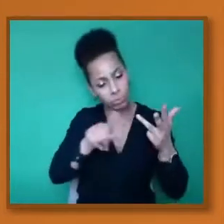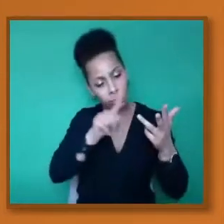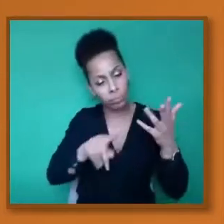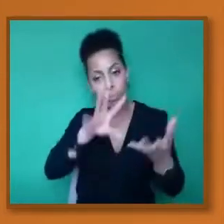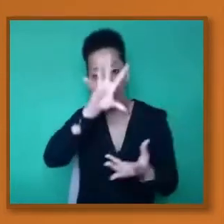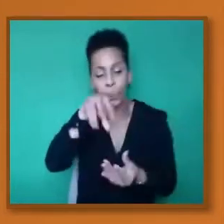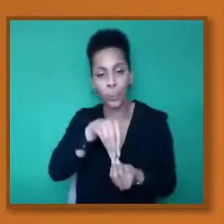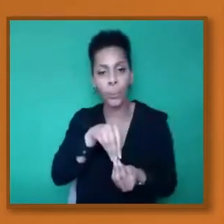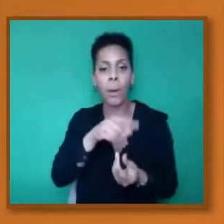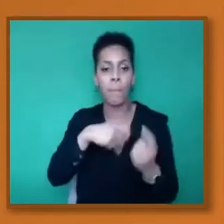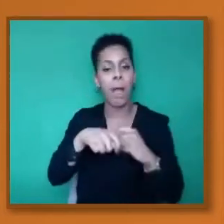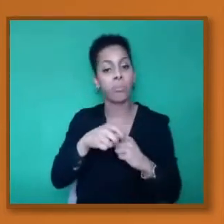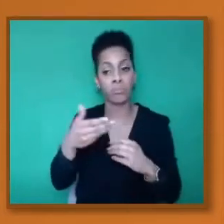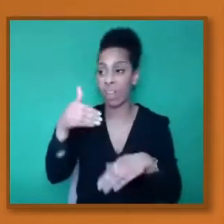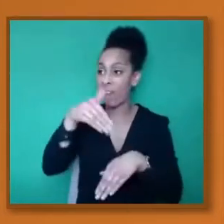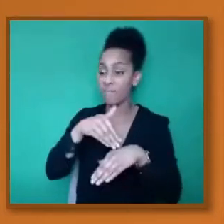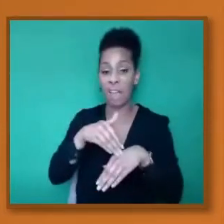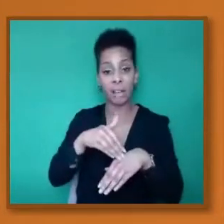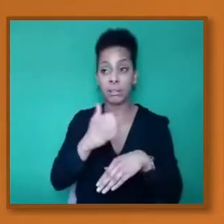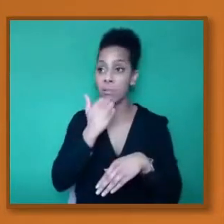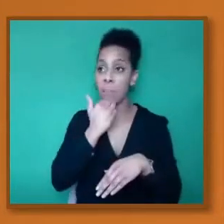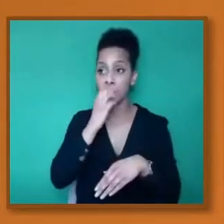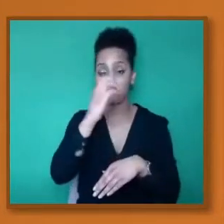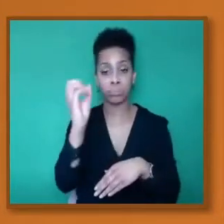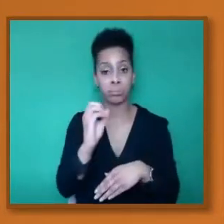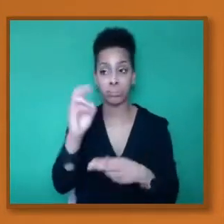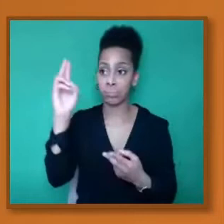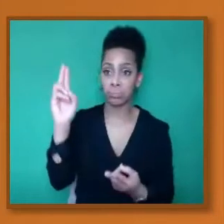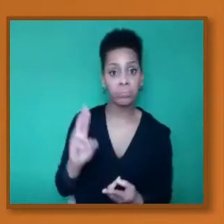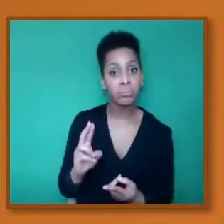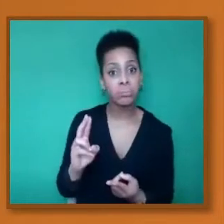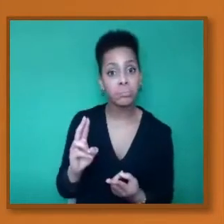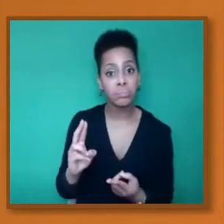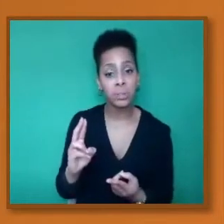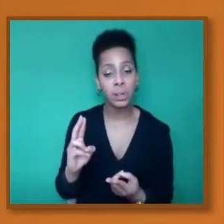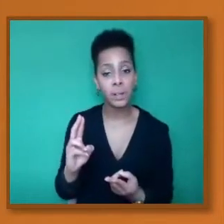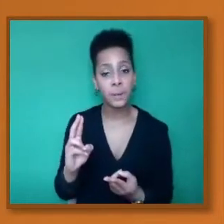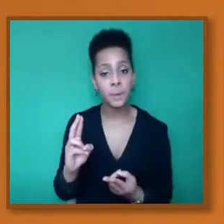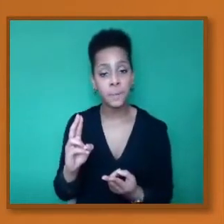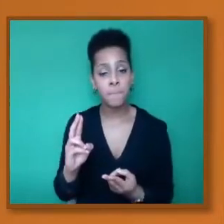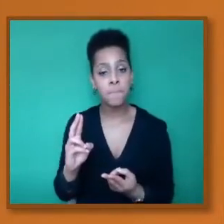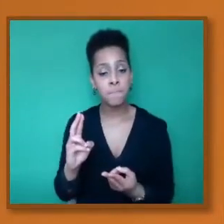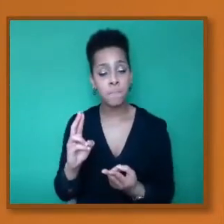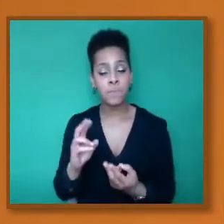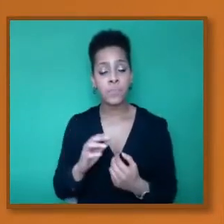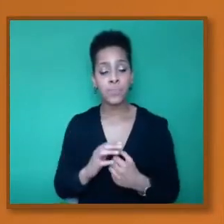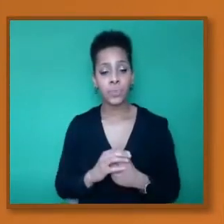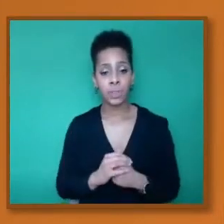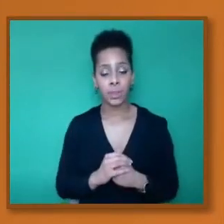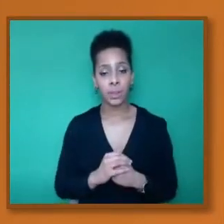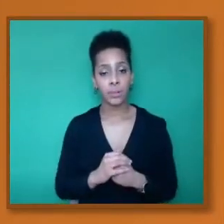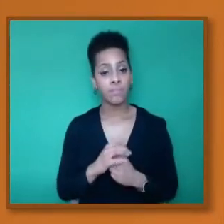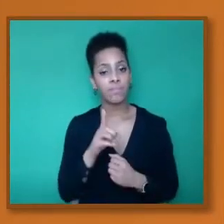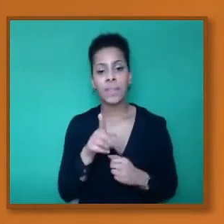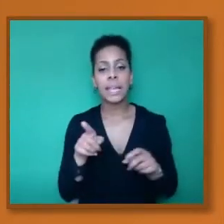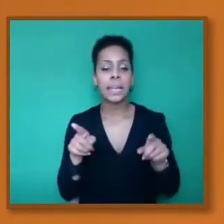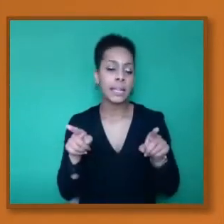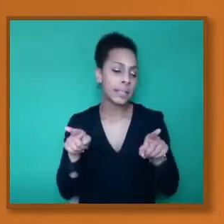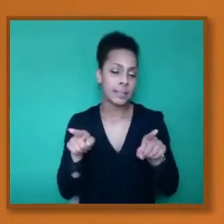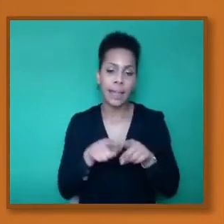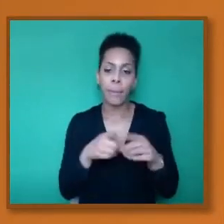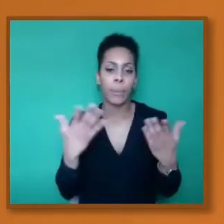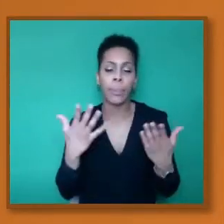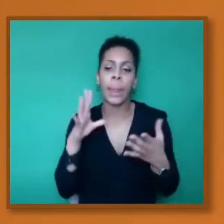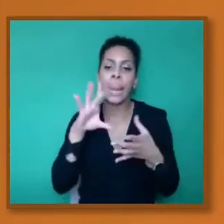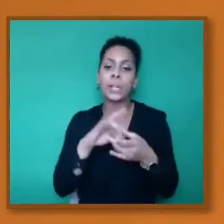And that's the same thing when we're referring to any deaths, okay? It